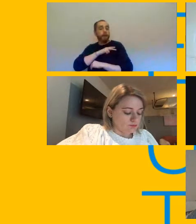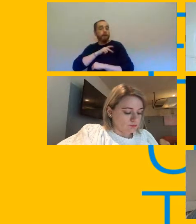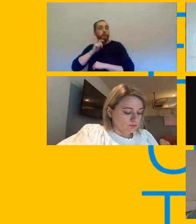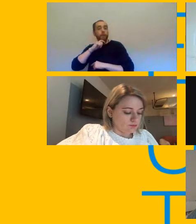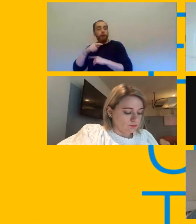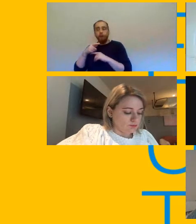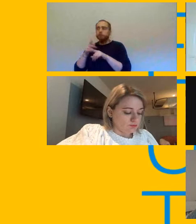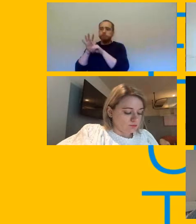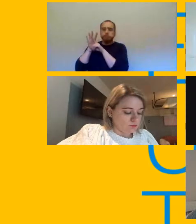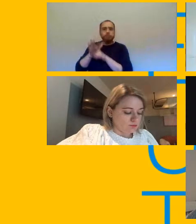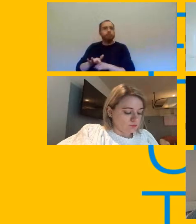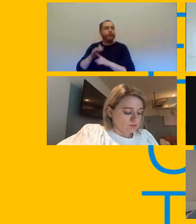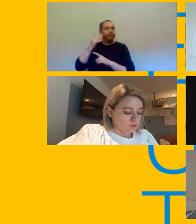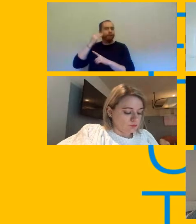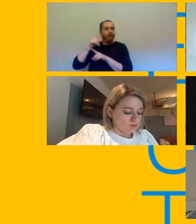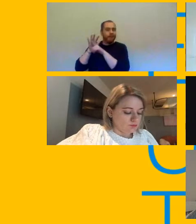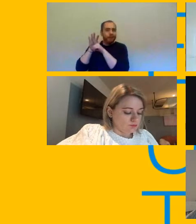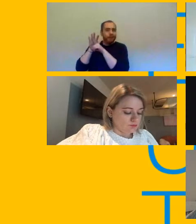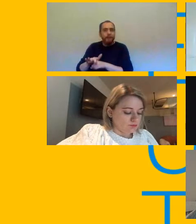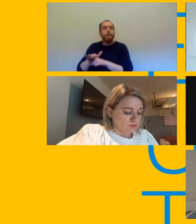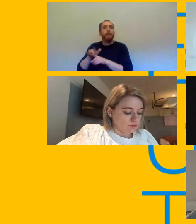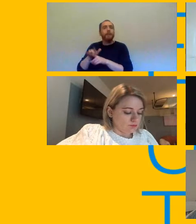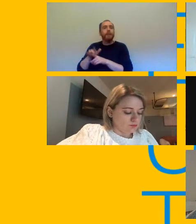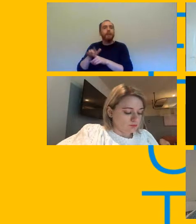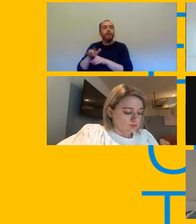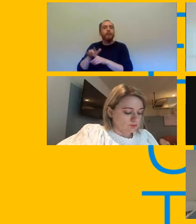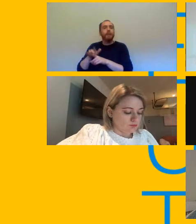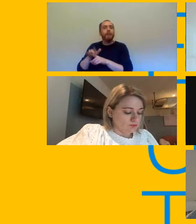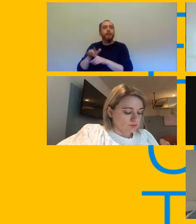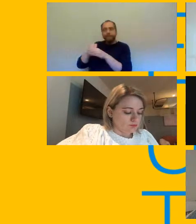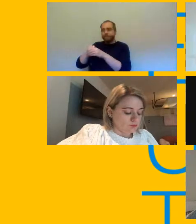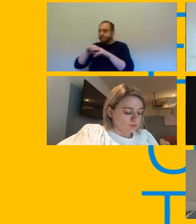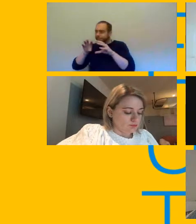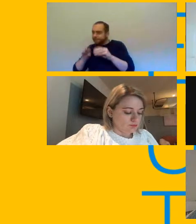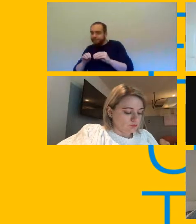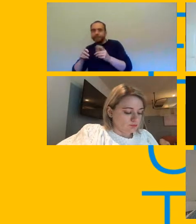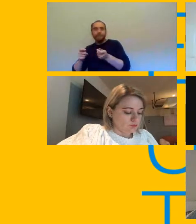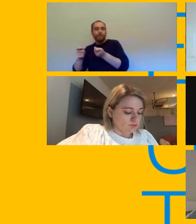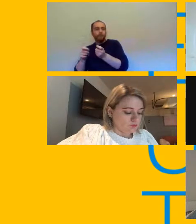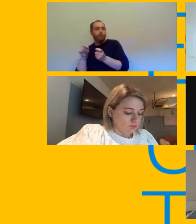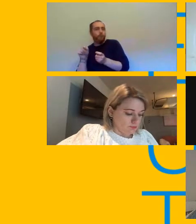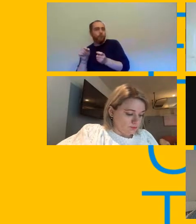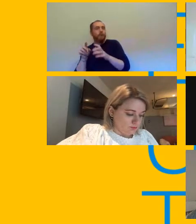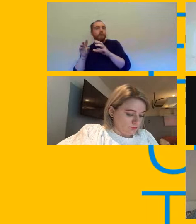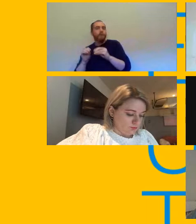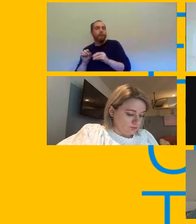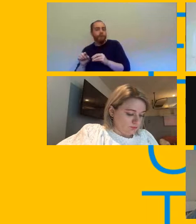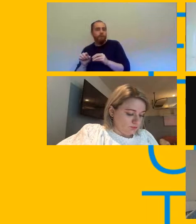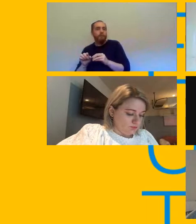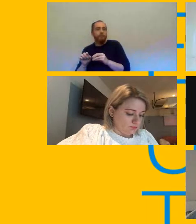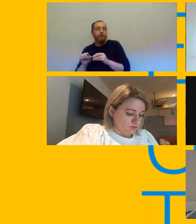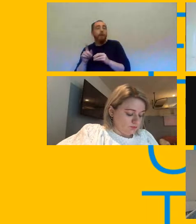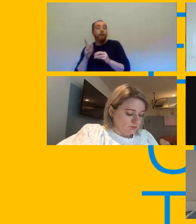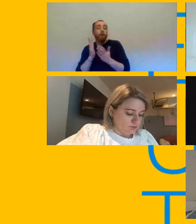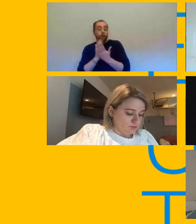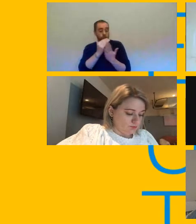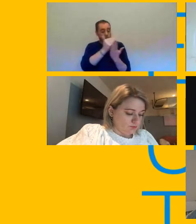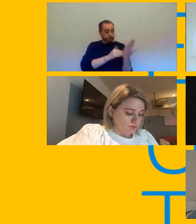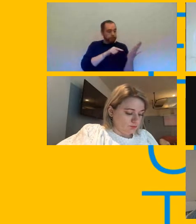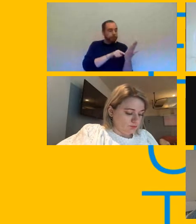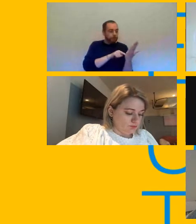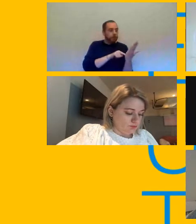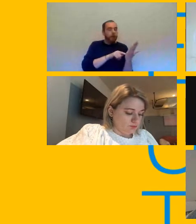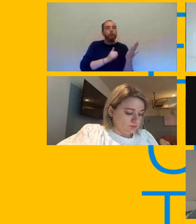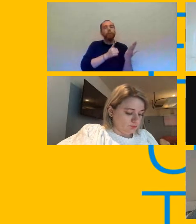and controlling them as well so if you take a look at that guidance it does have a good um critique of the covert age model